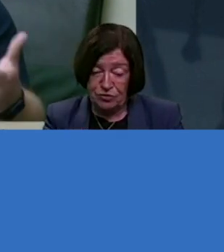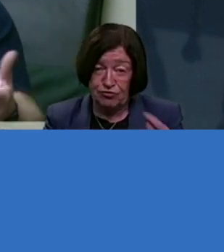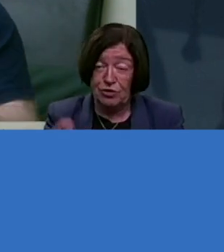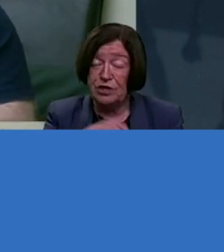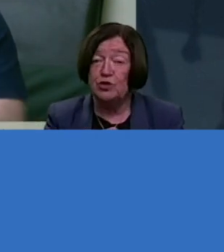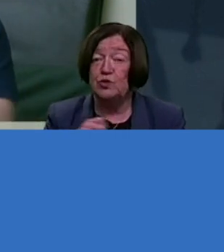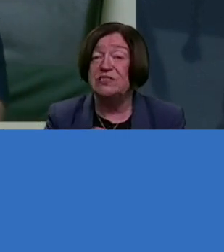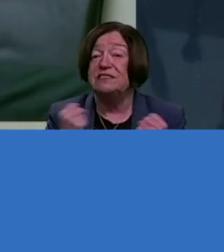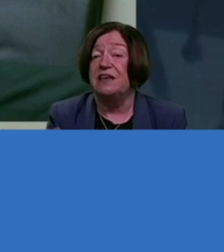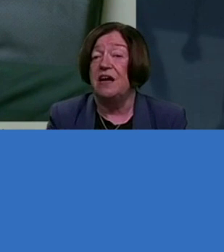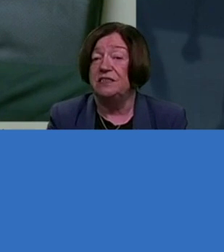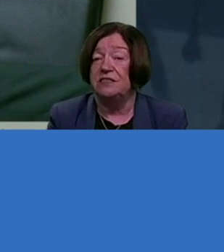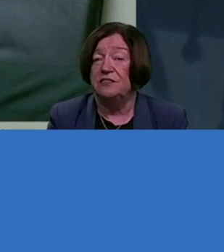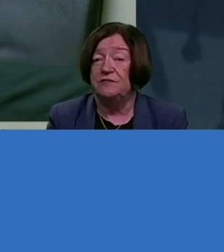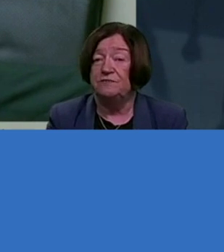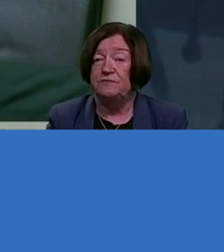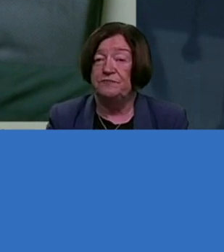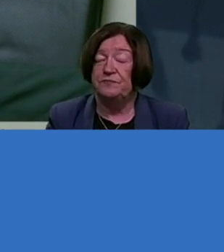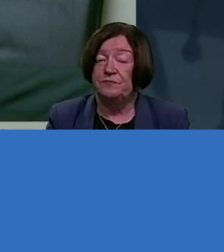society.